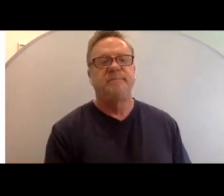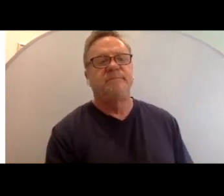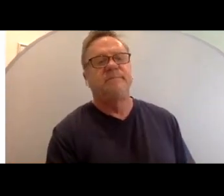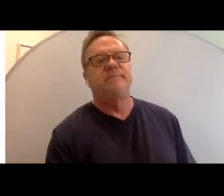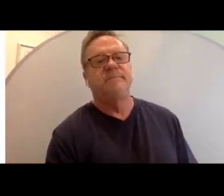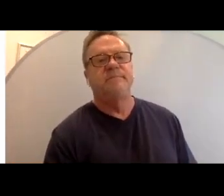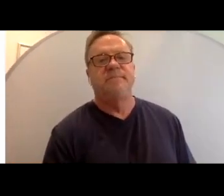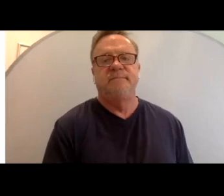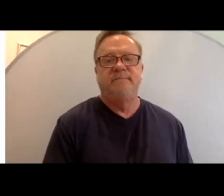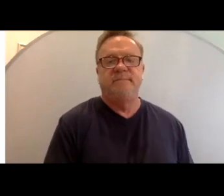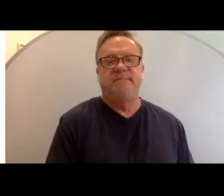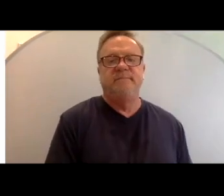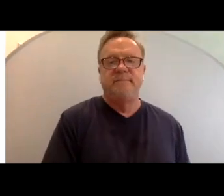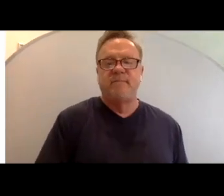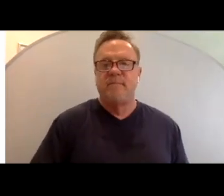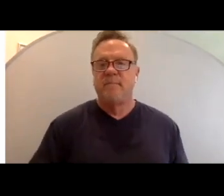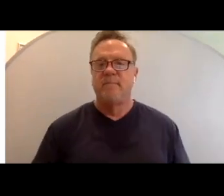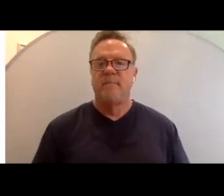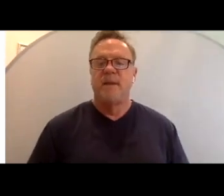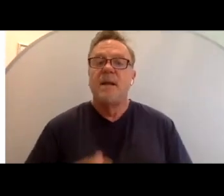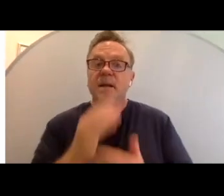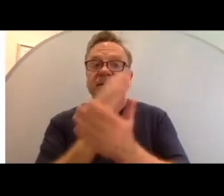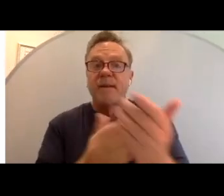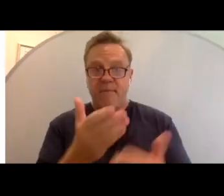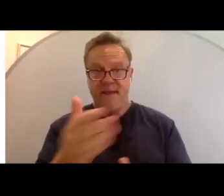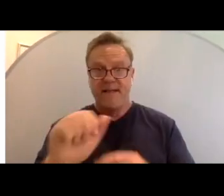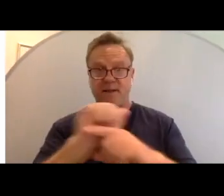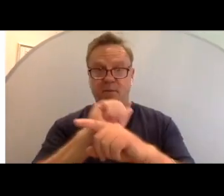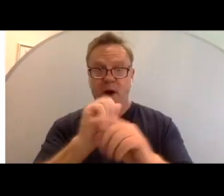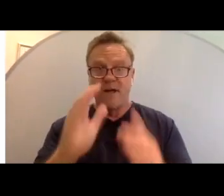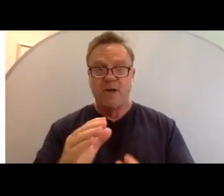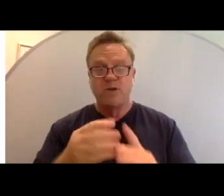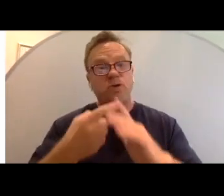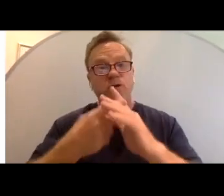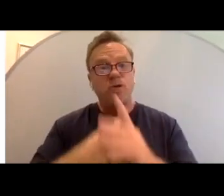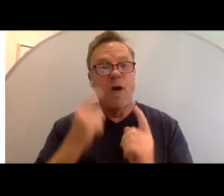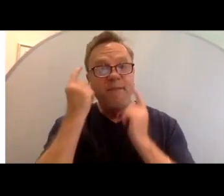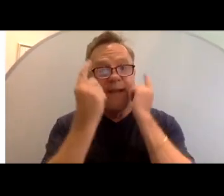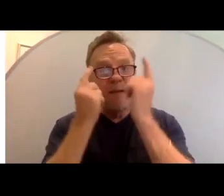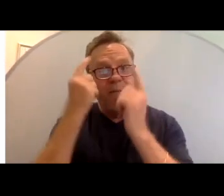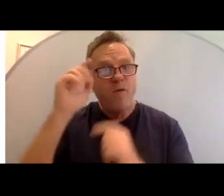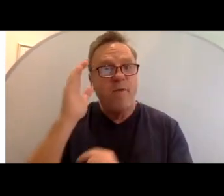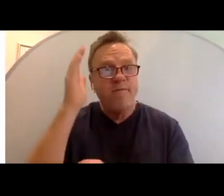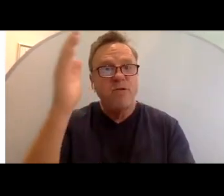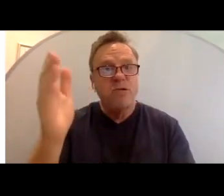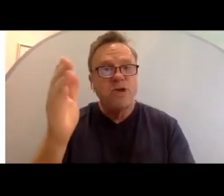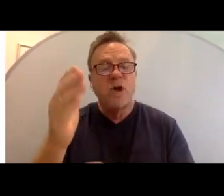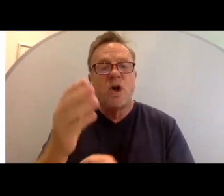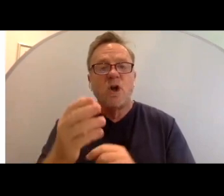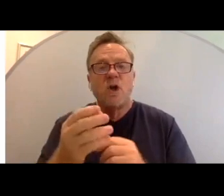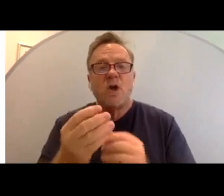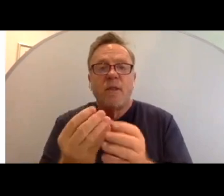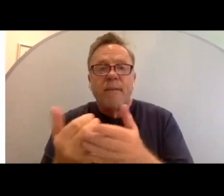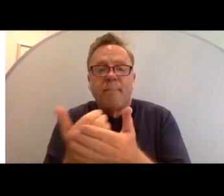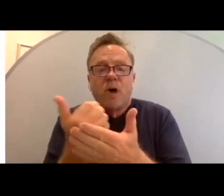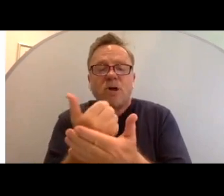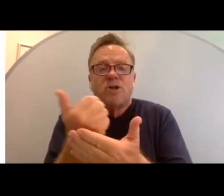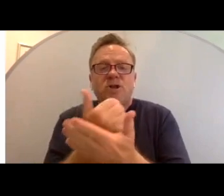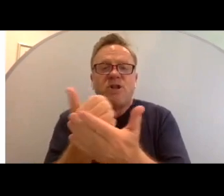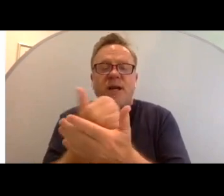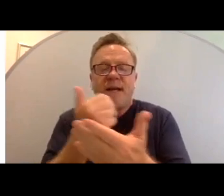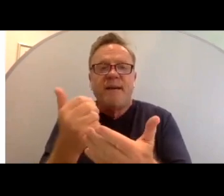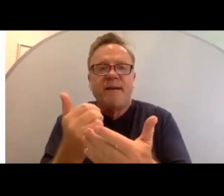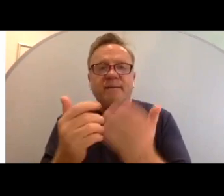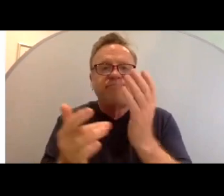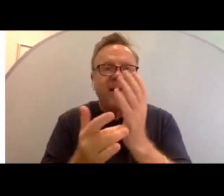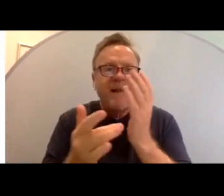And so some of the things for practitioners to begin to think about for the future, the emerging disruptive technologies and how